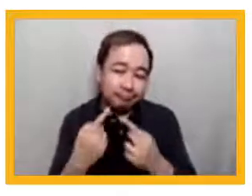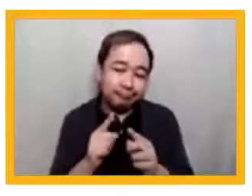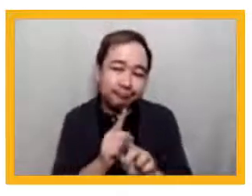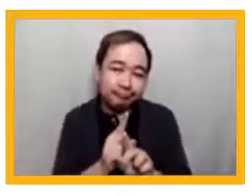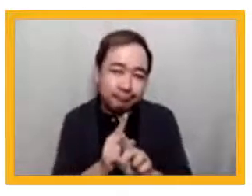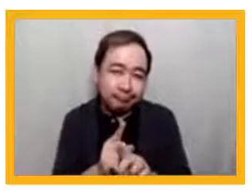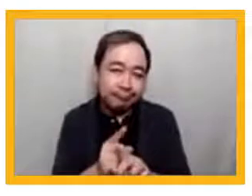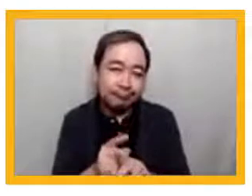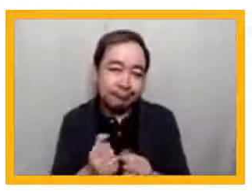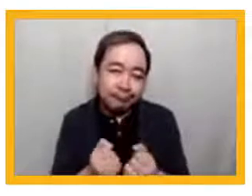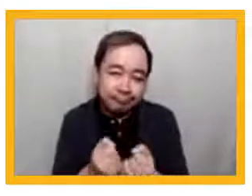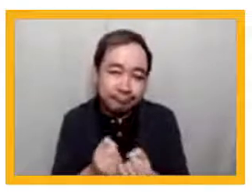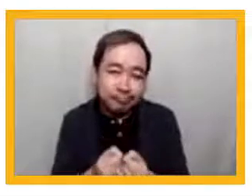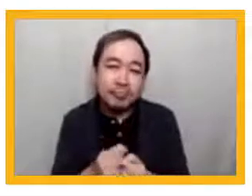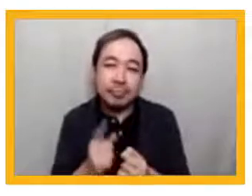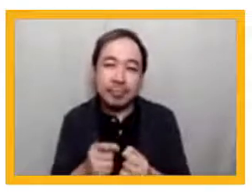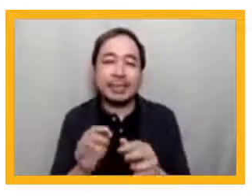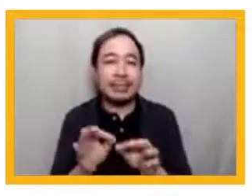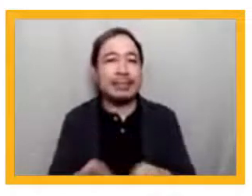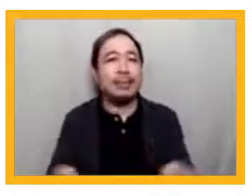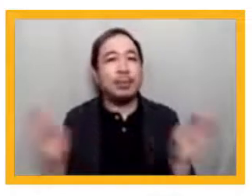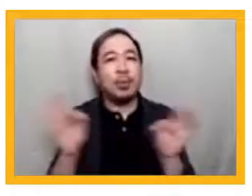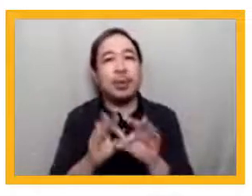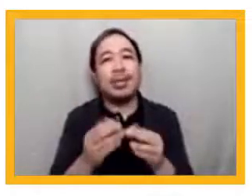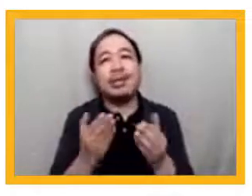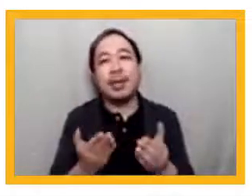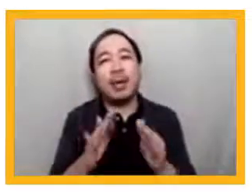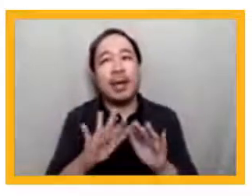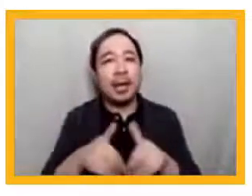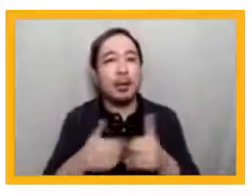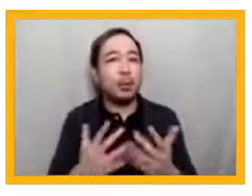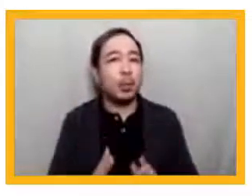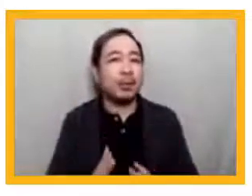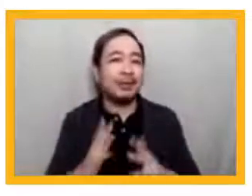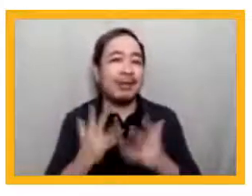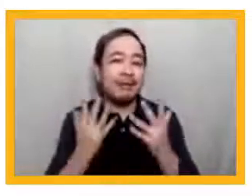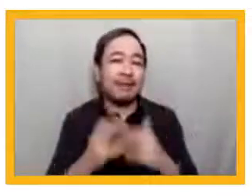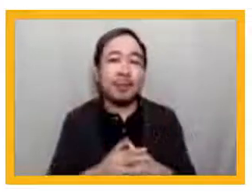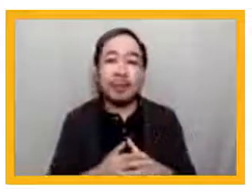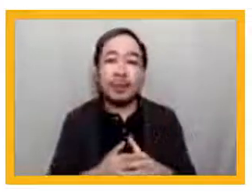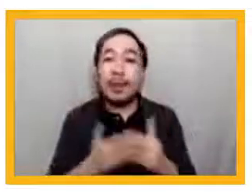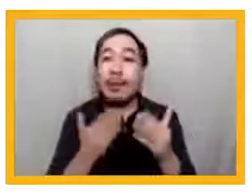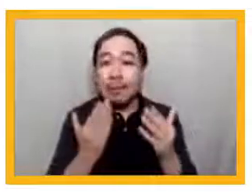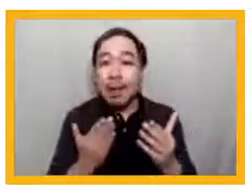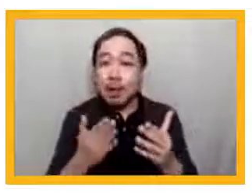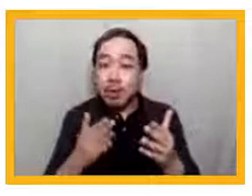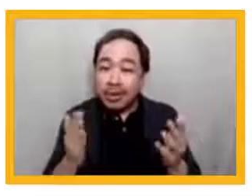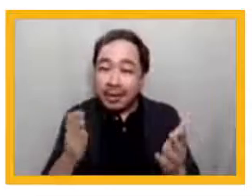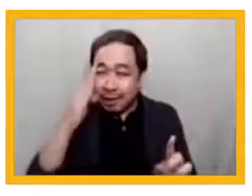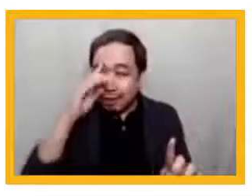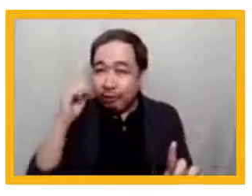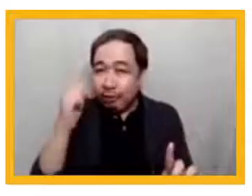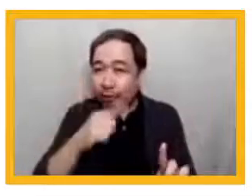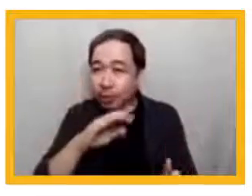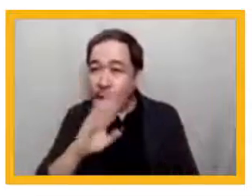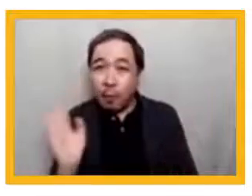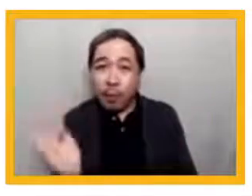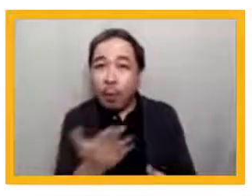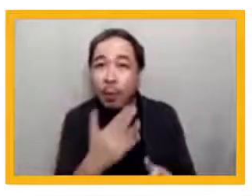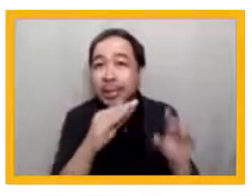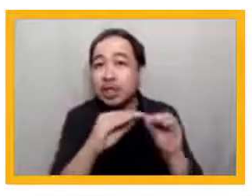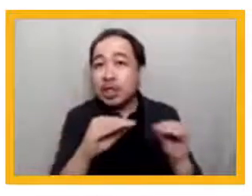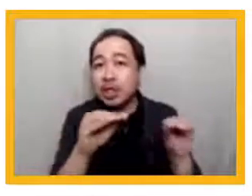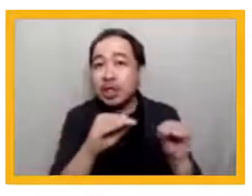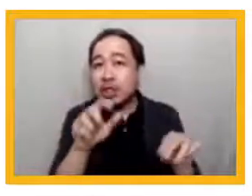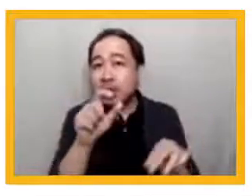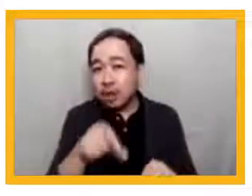deploying our teachers again this year. Right now, our focus is on getting them all vaccinated before deployment. A